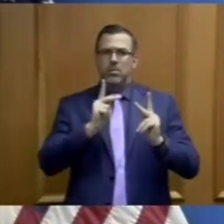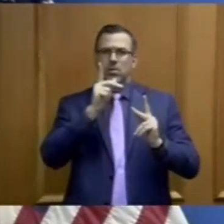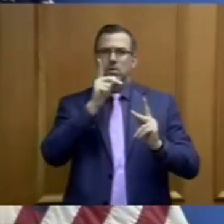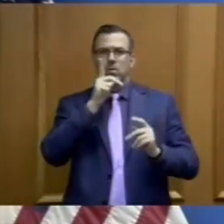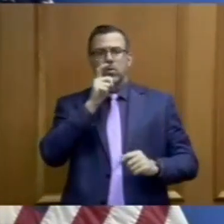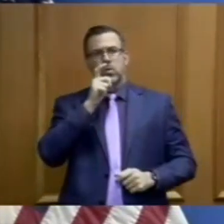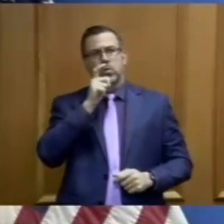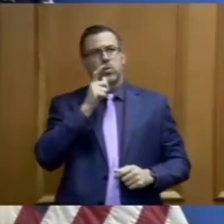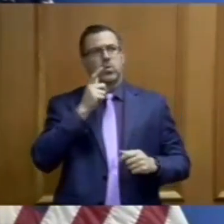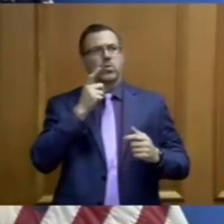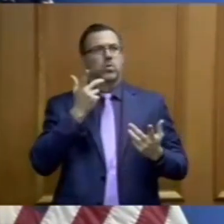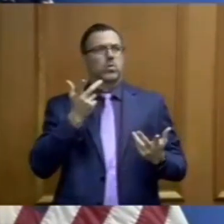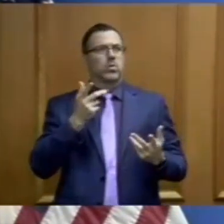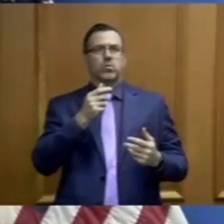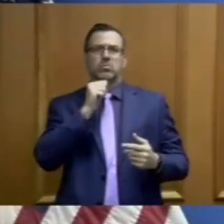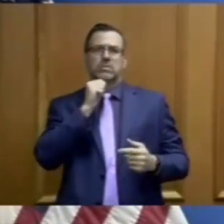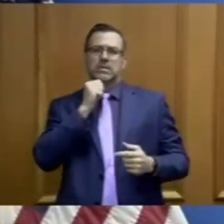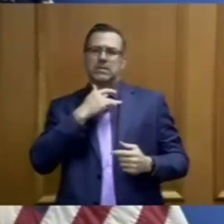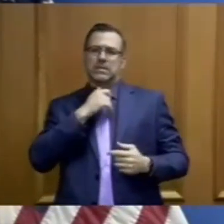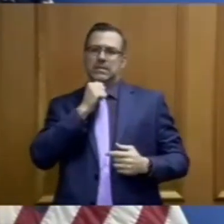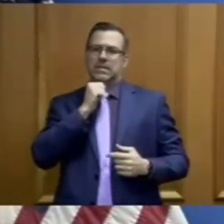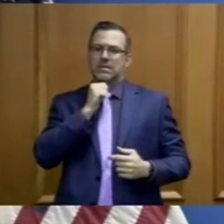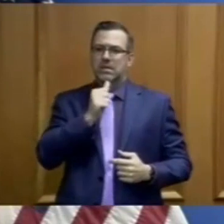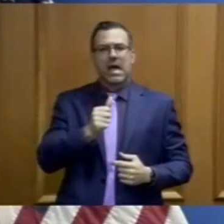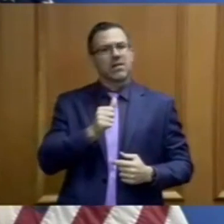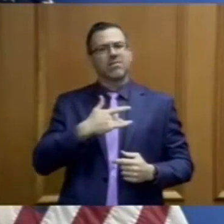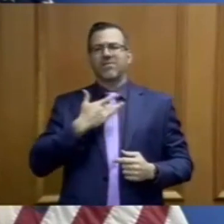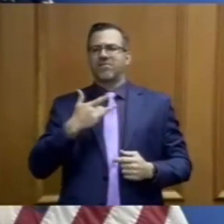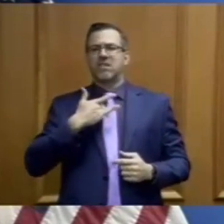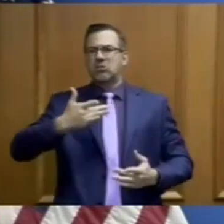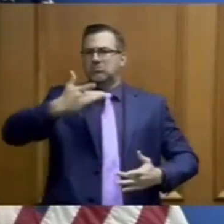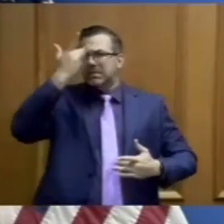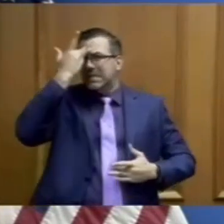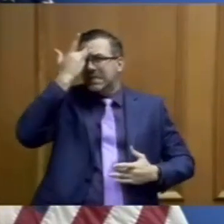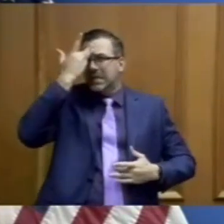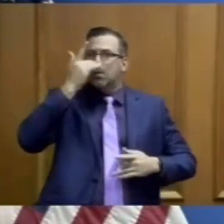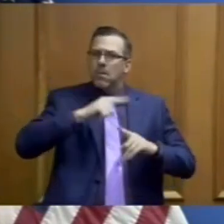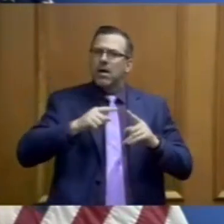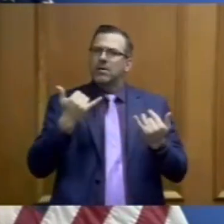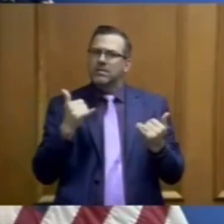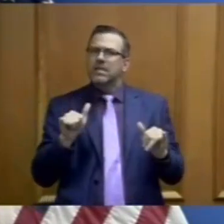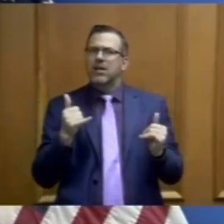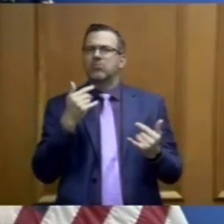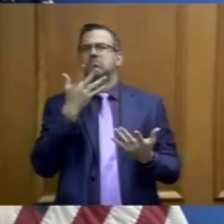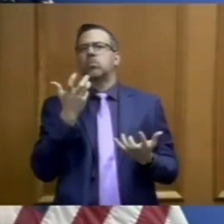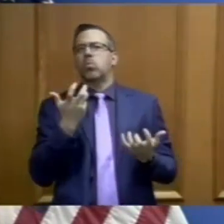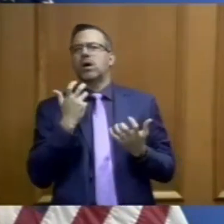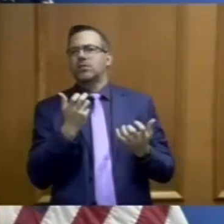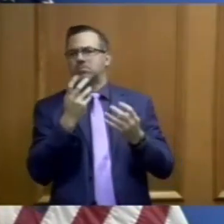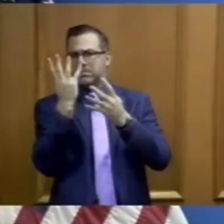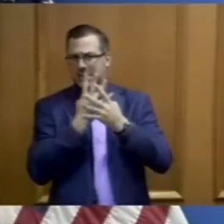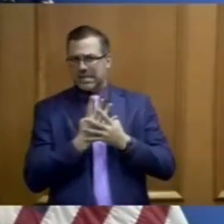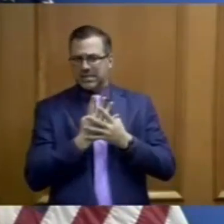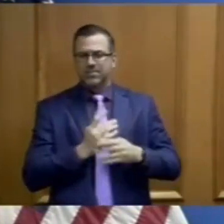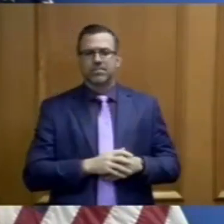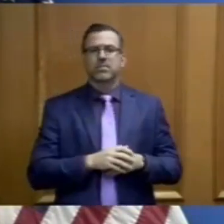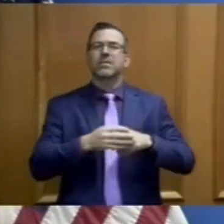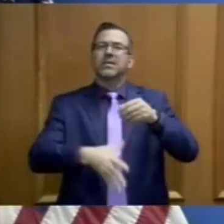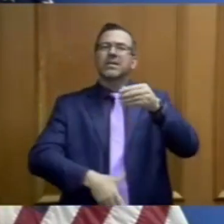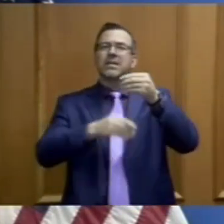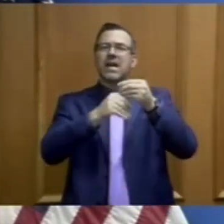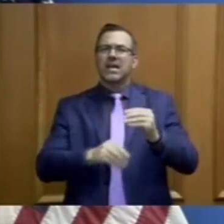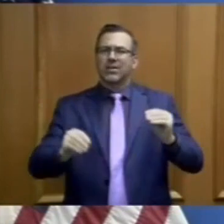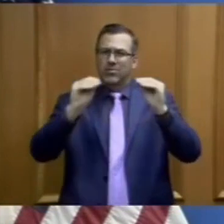traditional COVID-19 symptoms. Expanding testing capacity is a very important step as